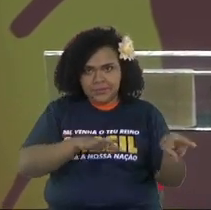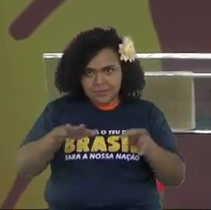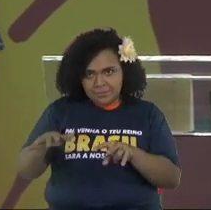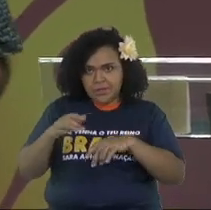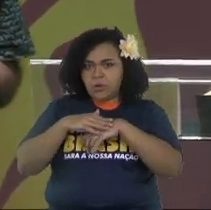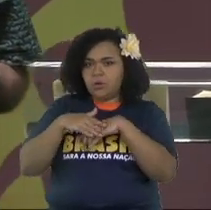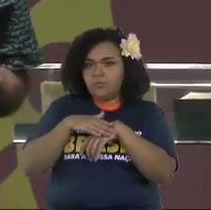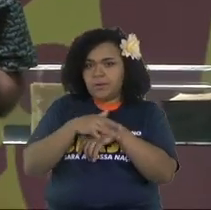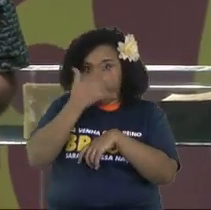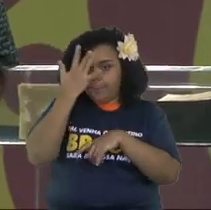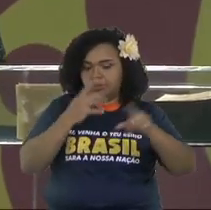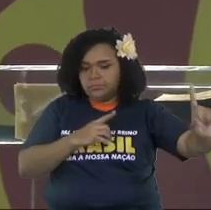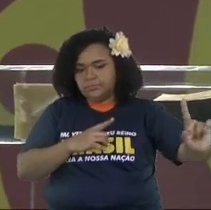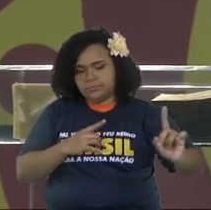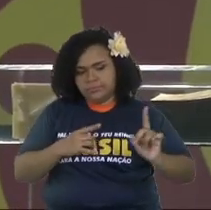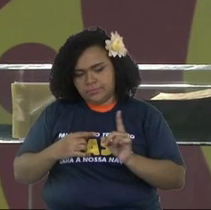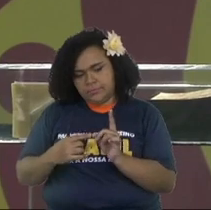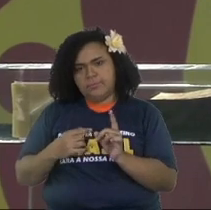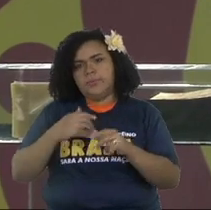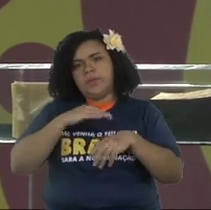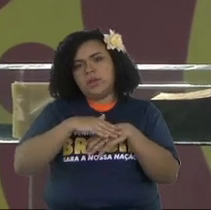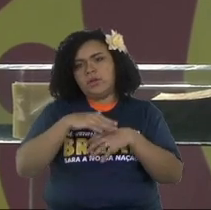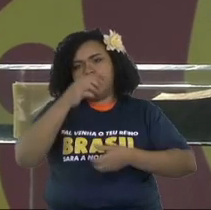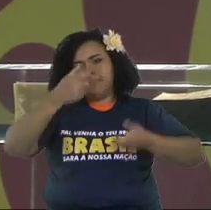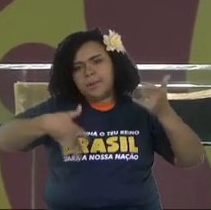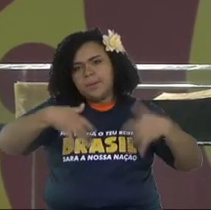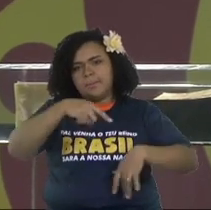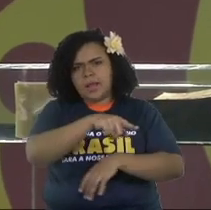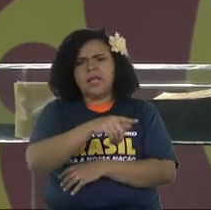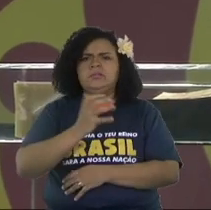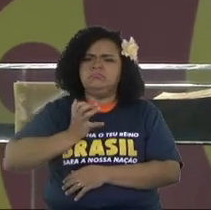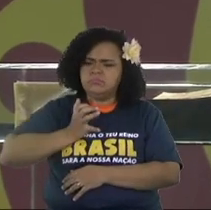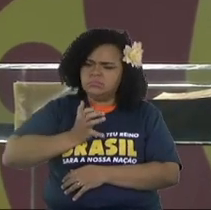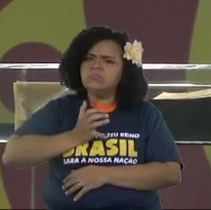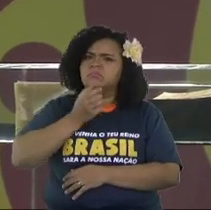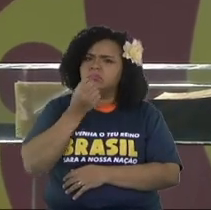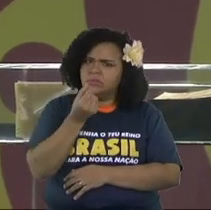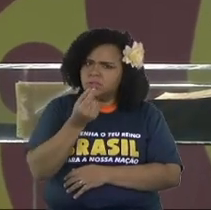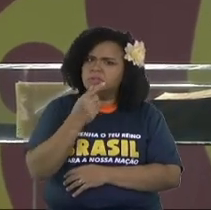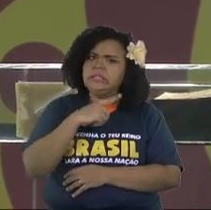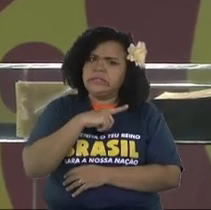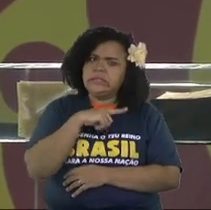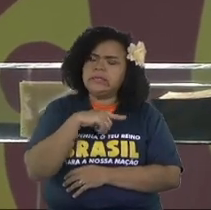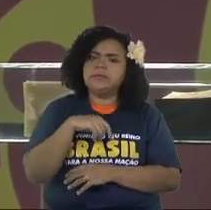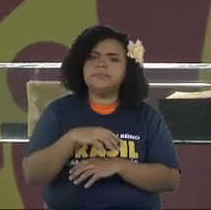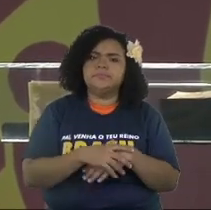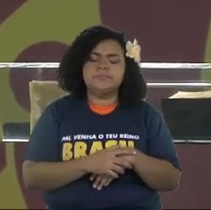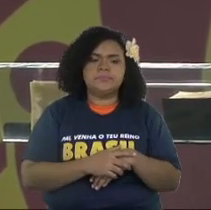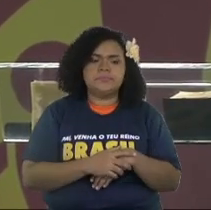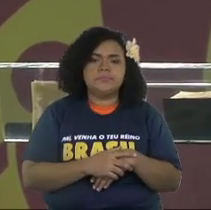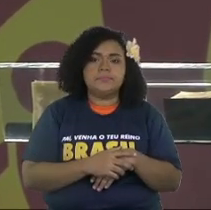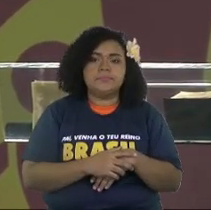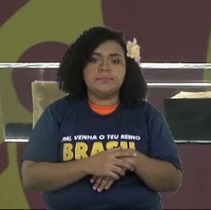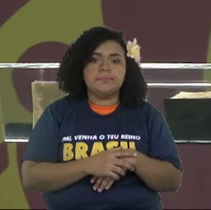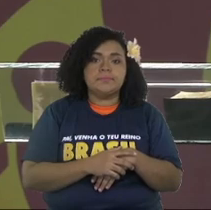I've talked to a person this week, that he has like,